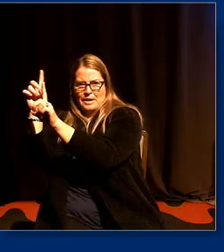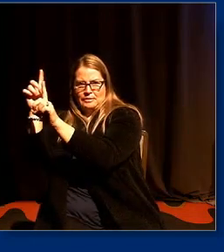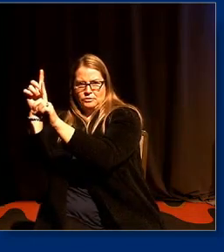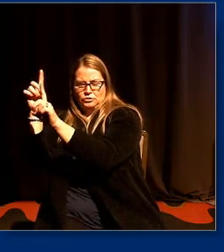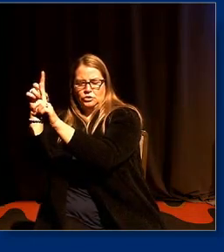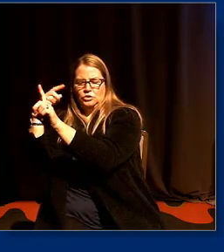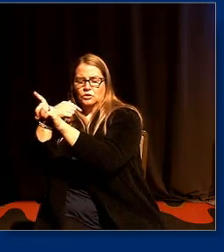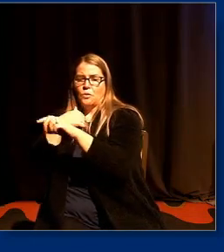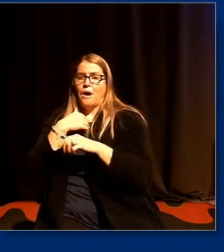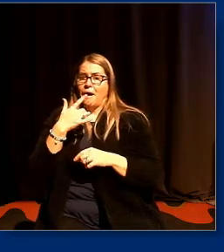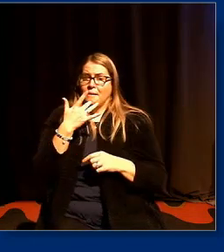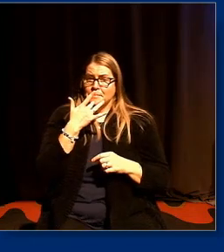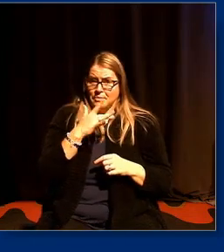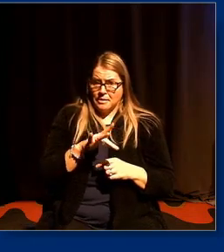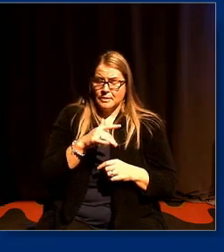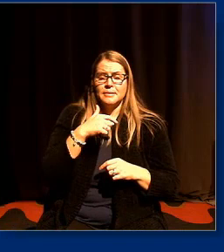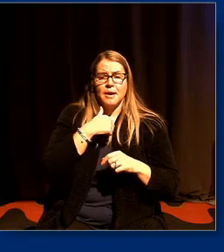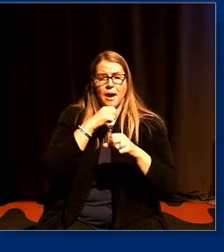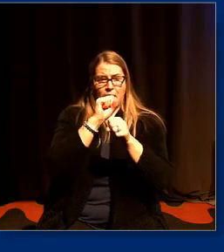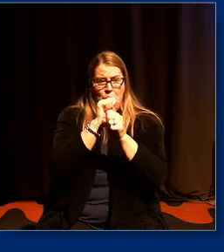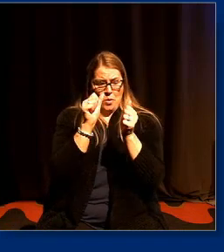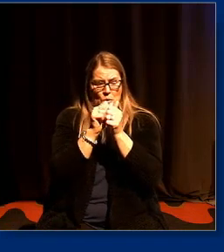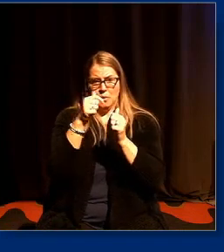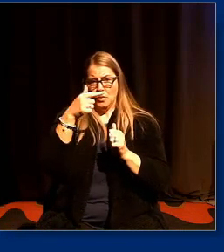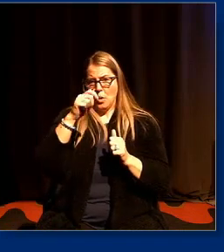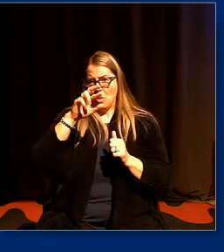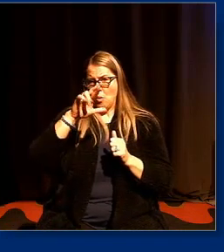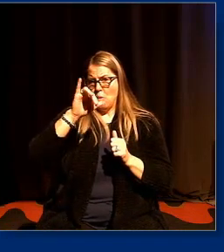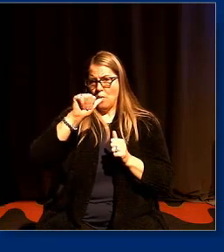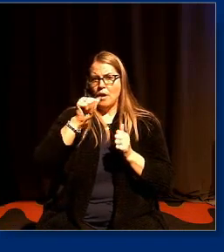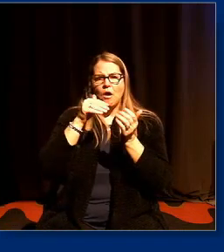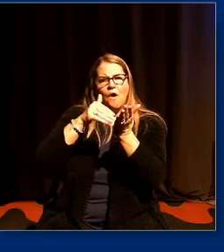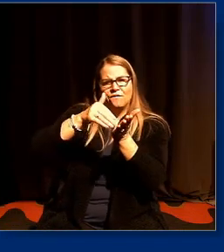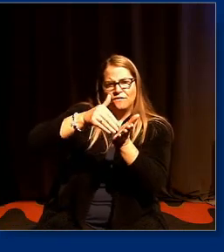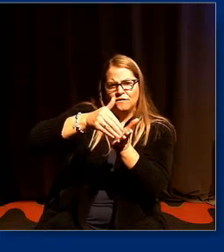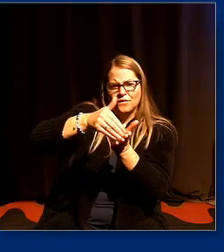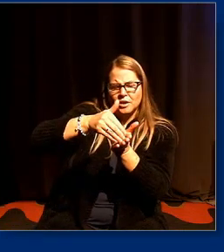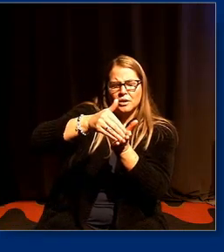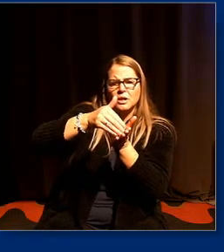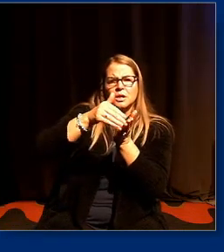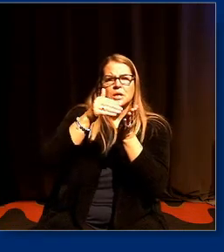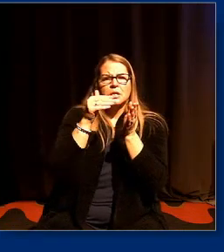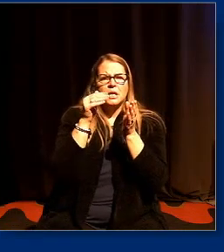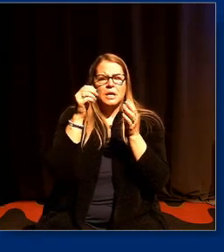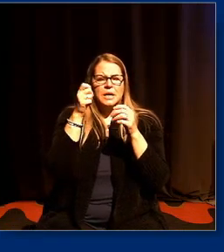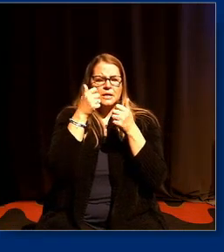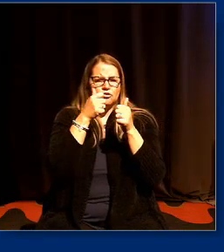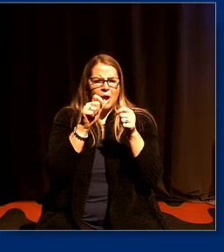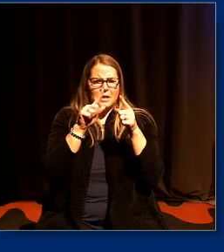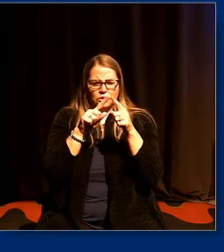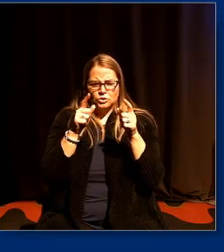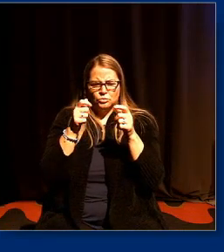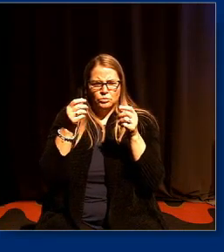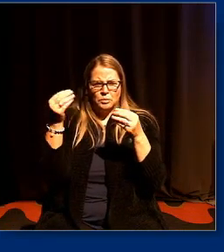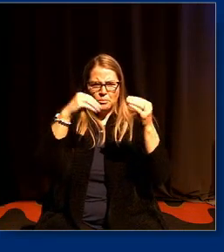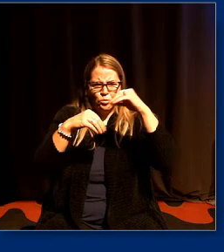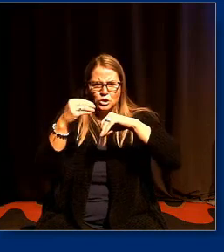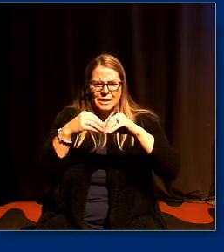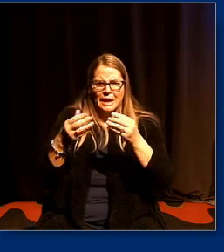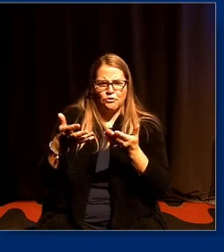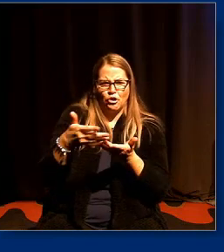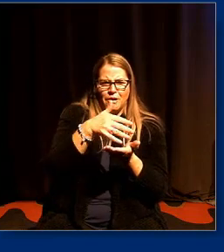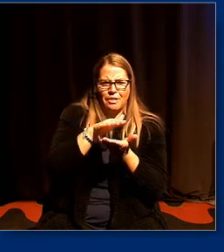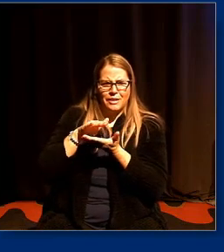lucky enough to work with um gloria a lot particularly putting together edited collections um and